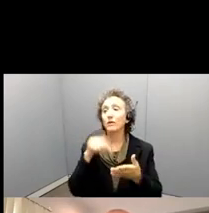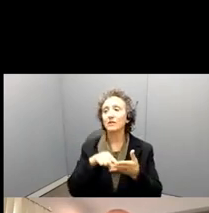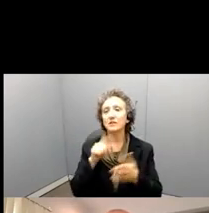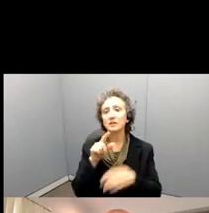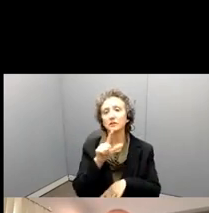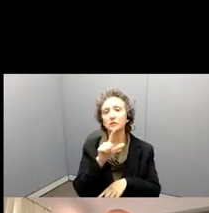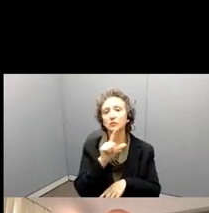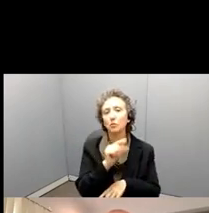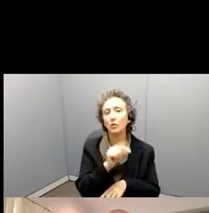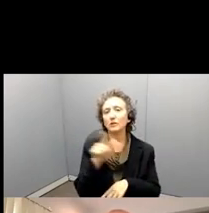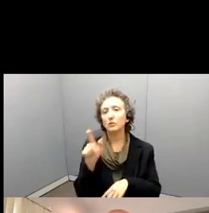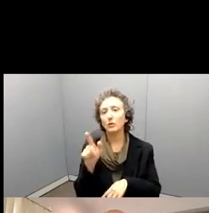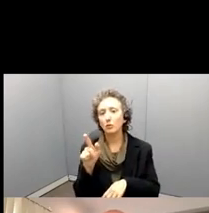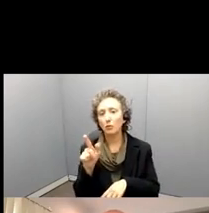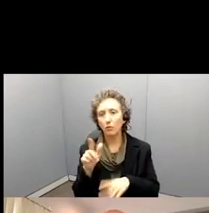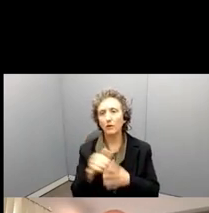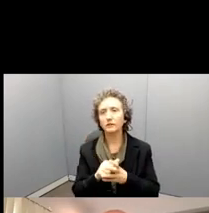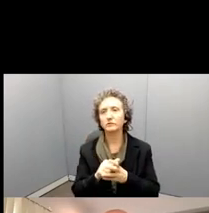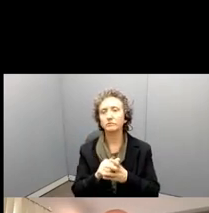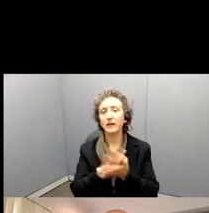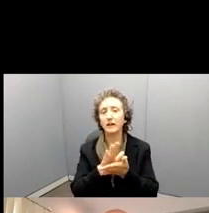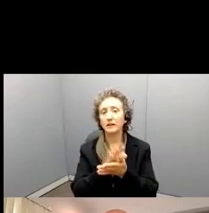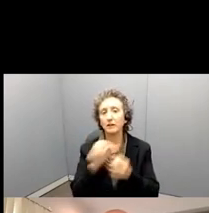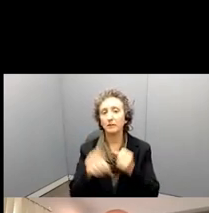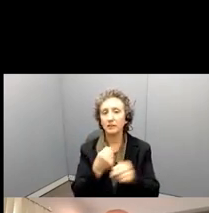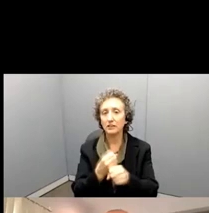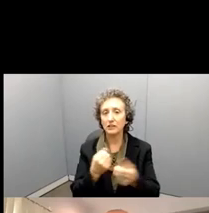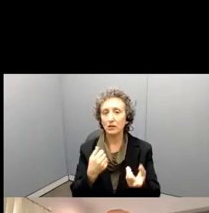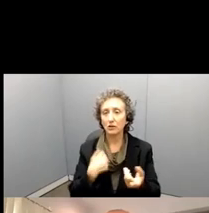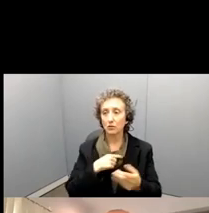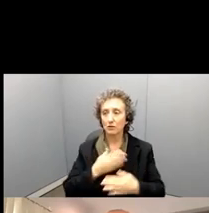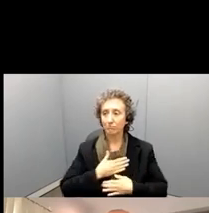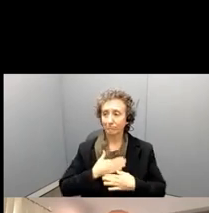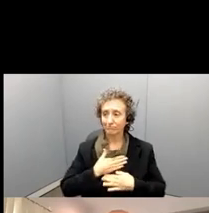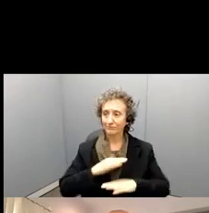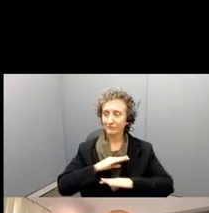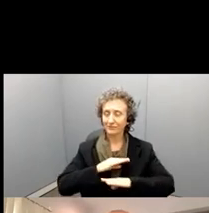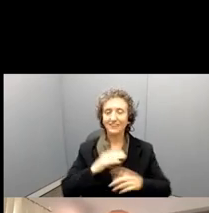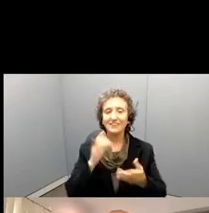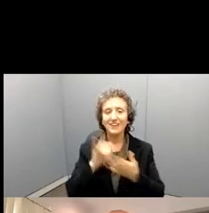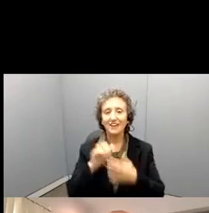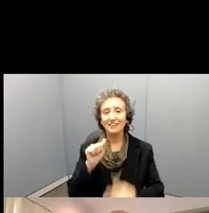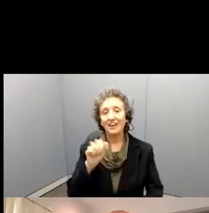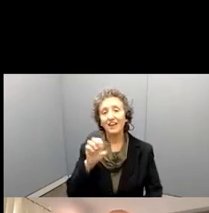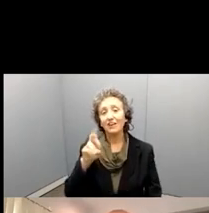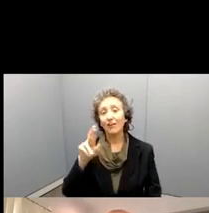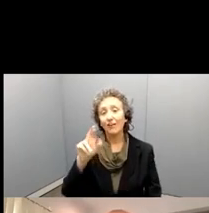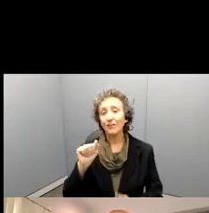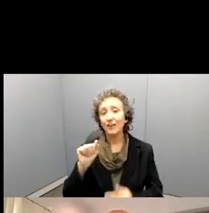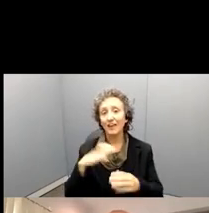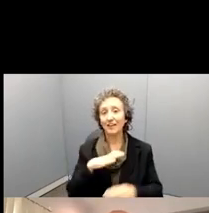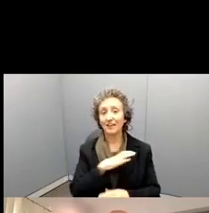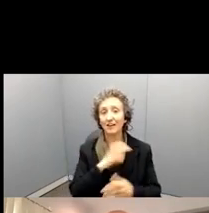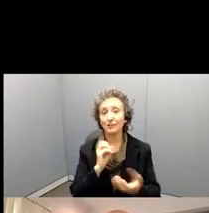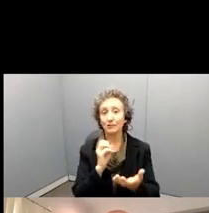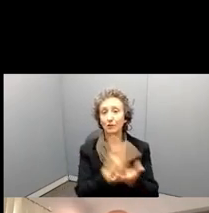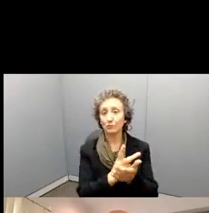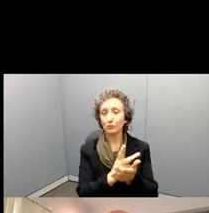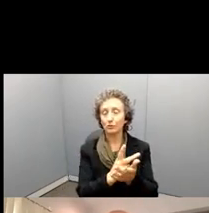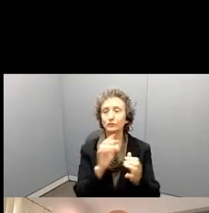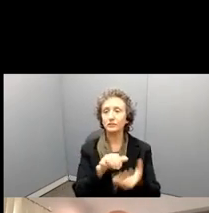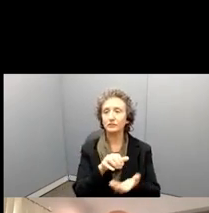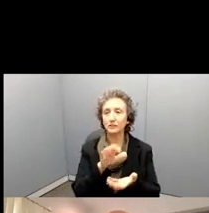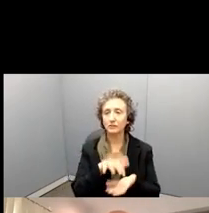cycle. Uh, we are, we're pleased that AERA council has approved that we, that we can now award a $25,000 stipend.